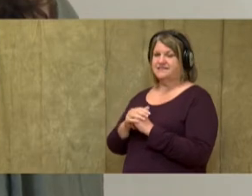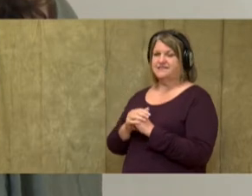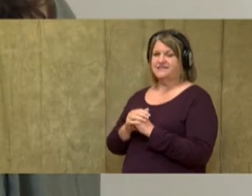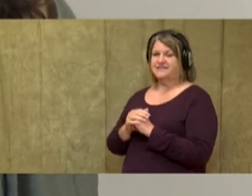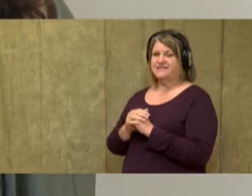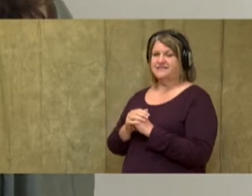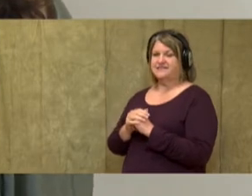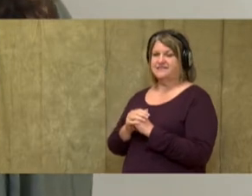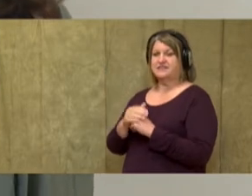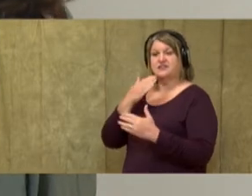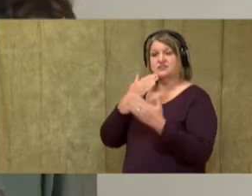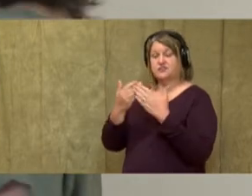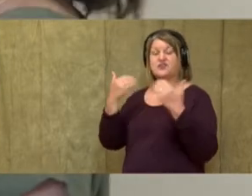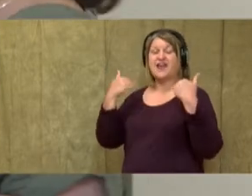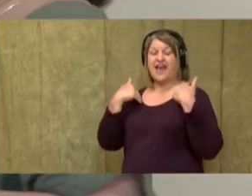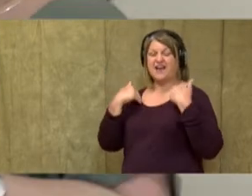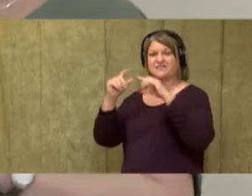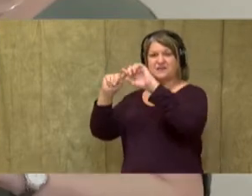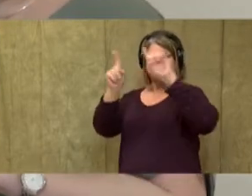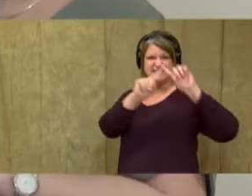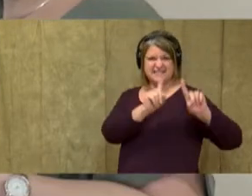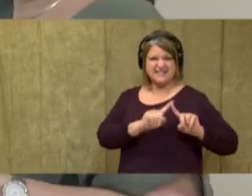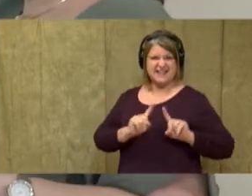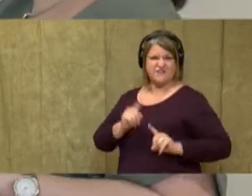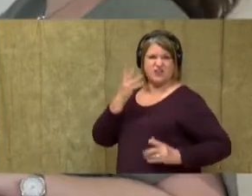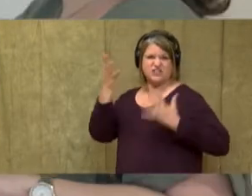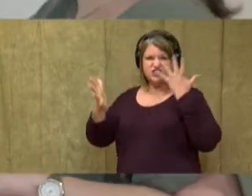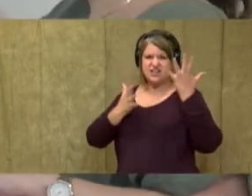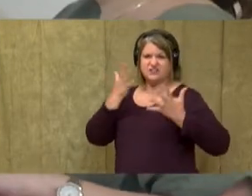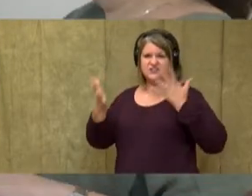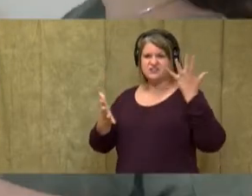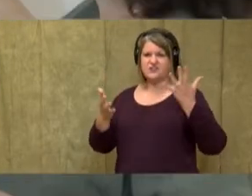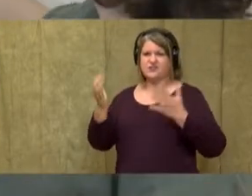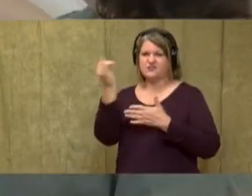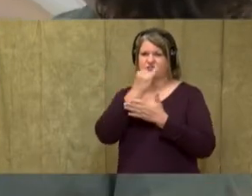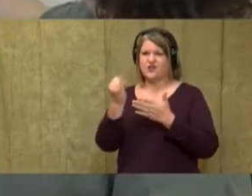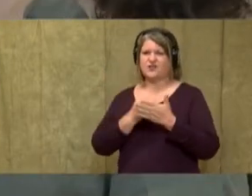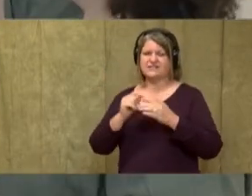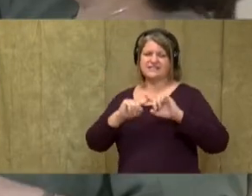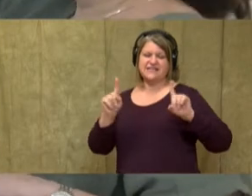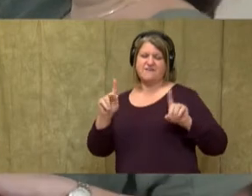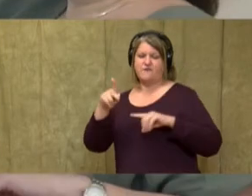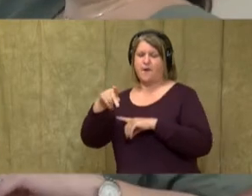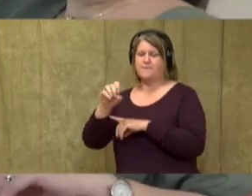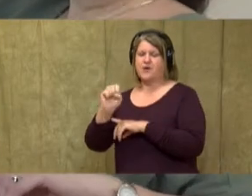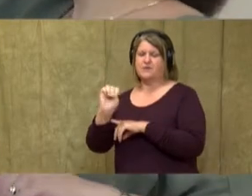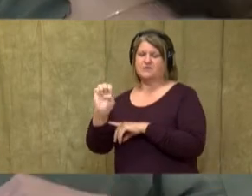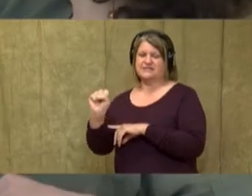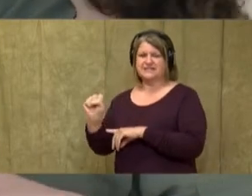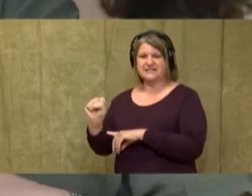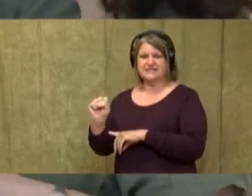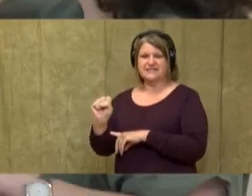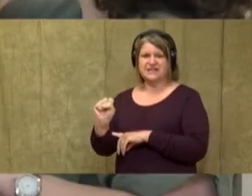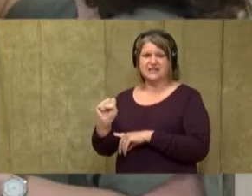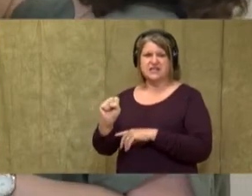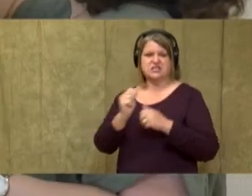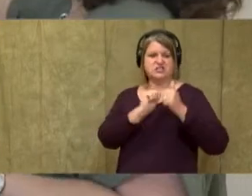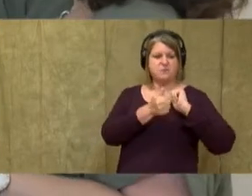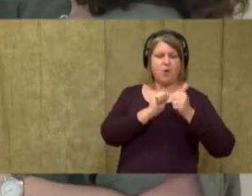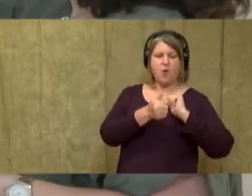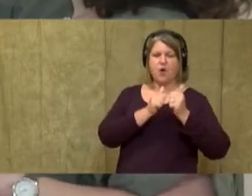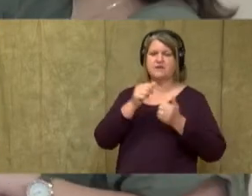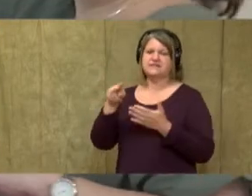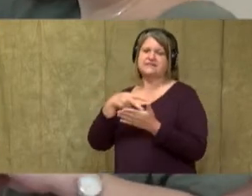All right. So it's good to have some different gesture drawings today. Some different poses. dance. Some sports poses.